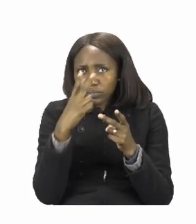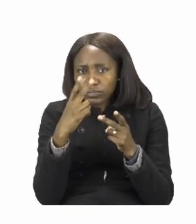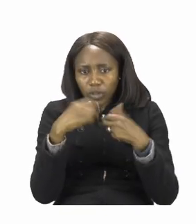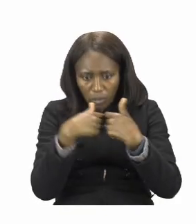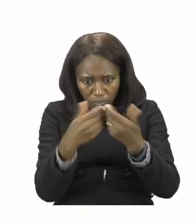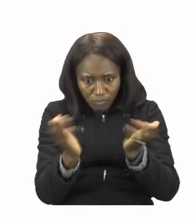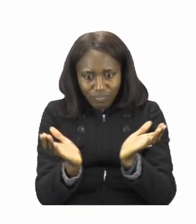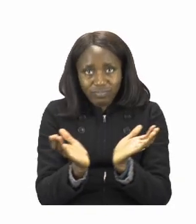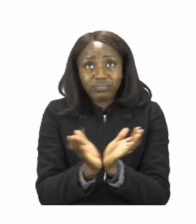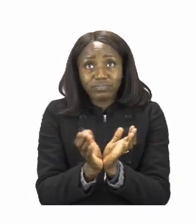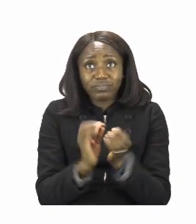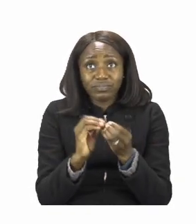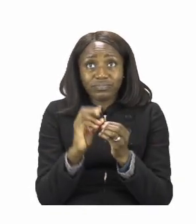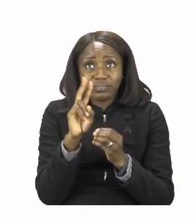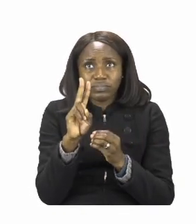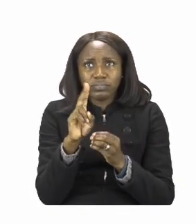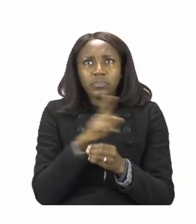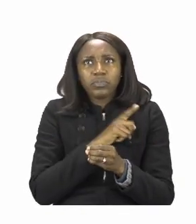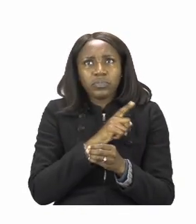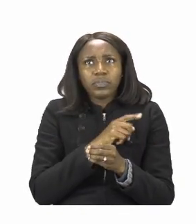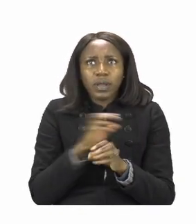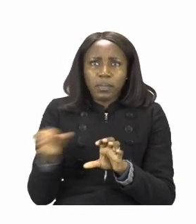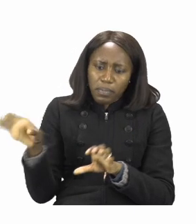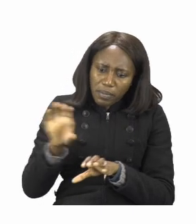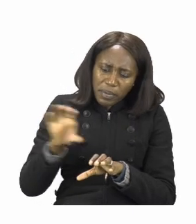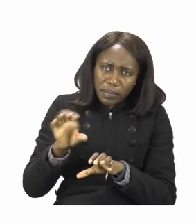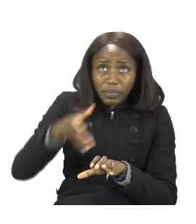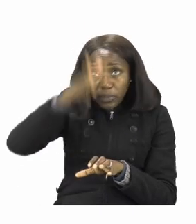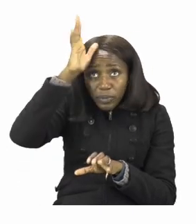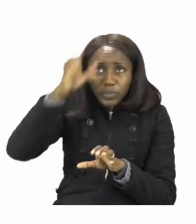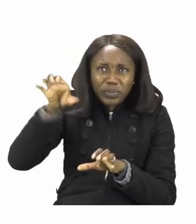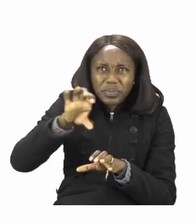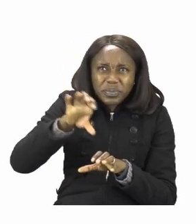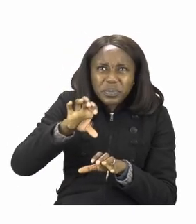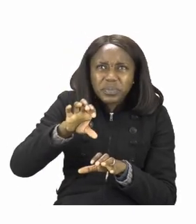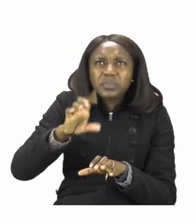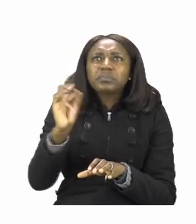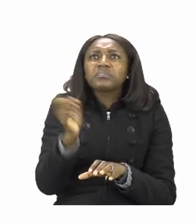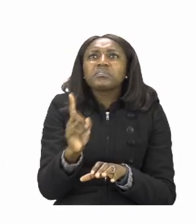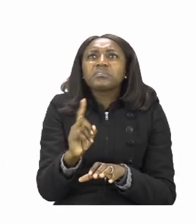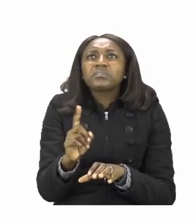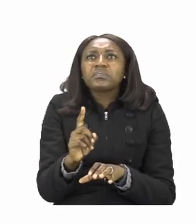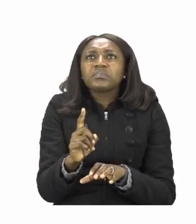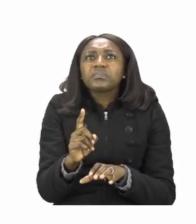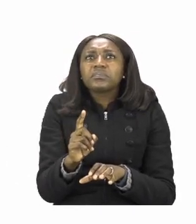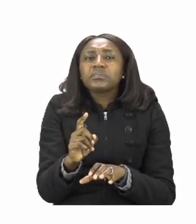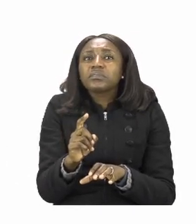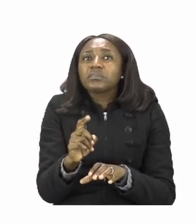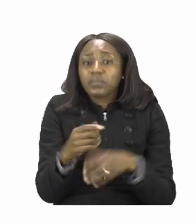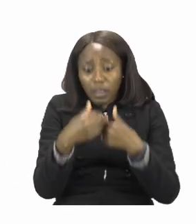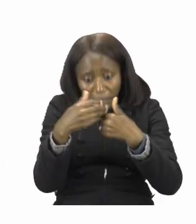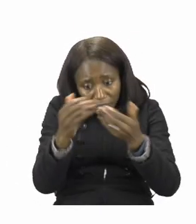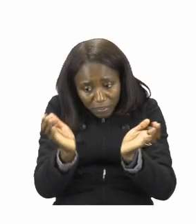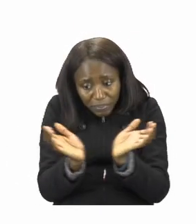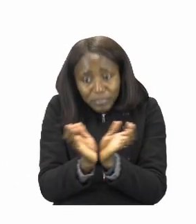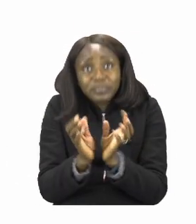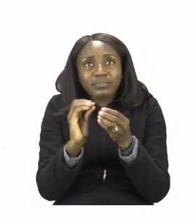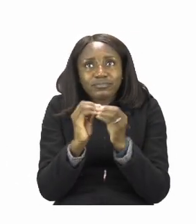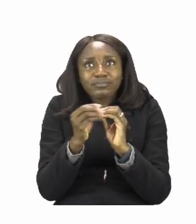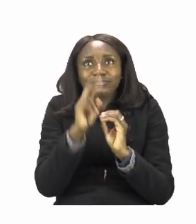Now for us to eat cereal, we need to put it somewhere. So we're going to use the bowel as number two.